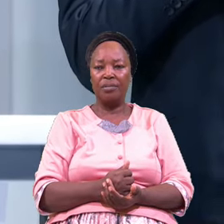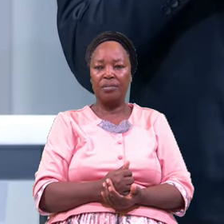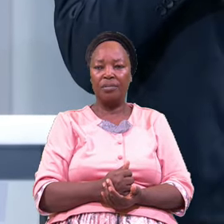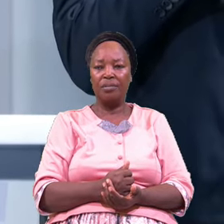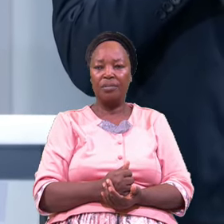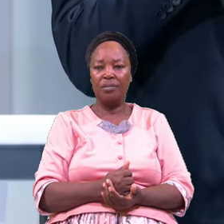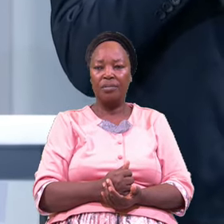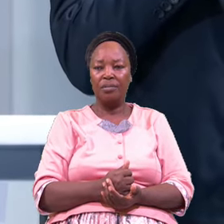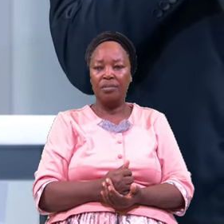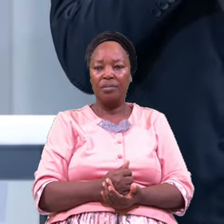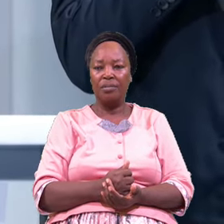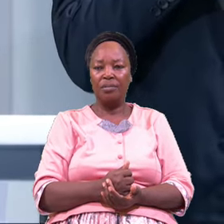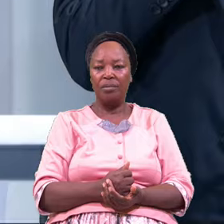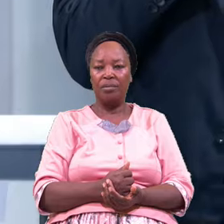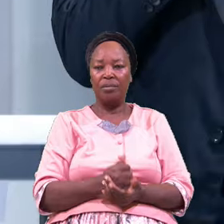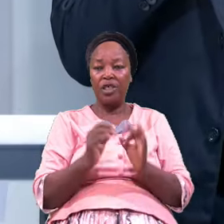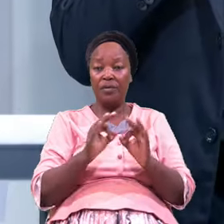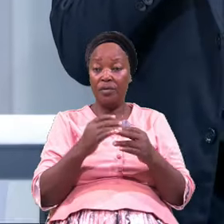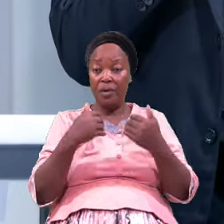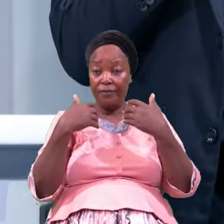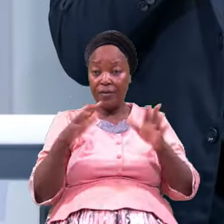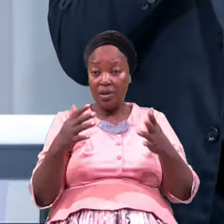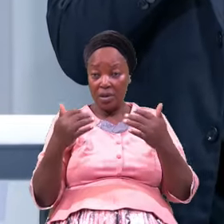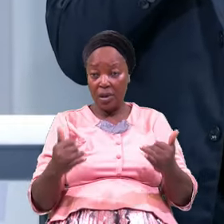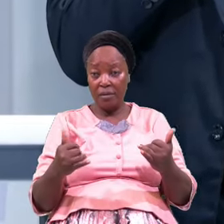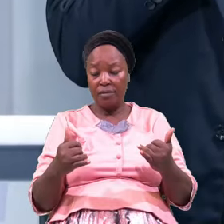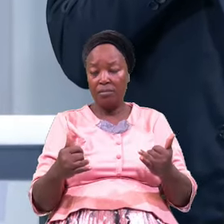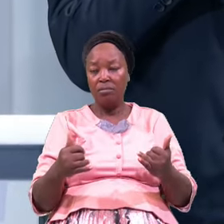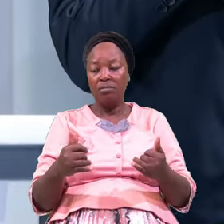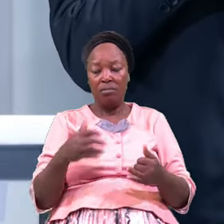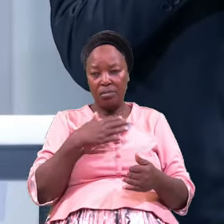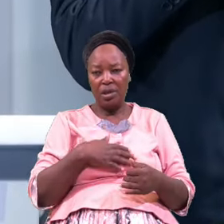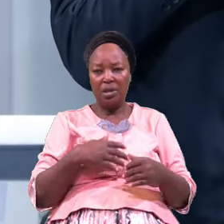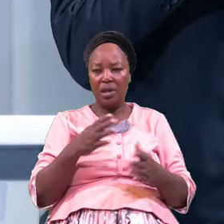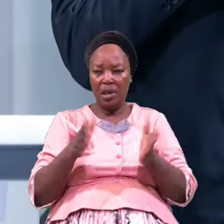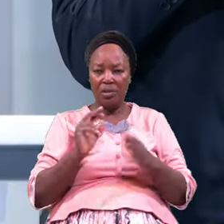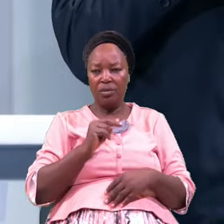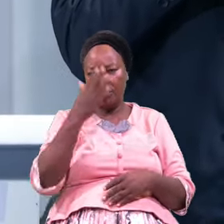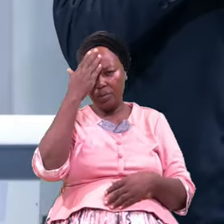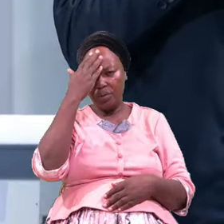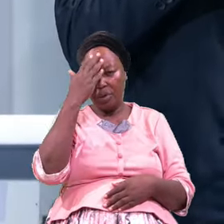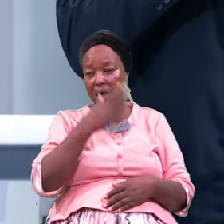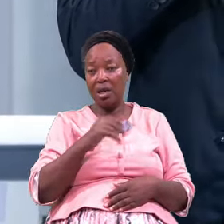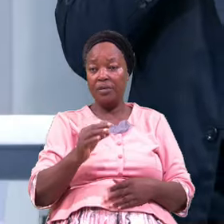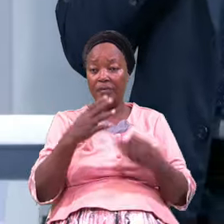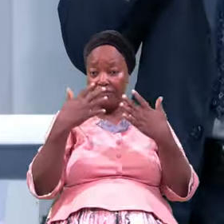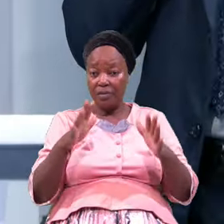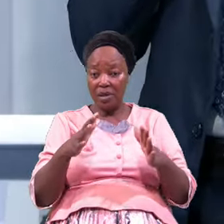And Cancel Us As You Finish Canceling Them Stay There Because I Know